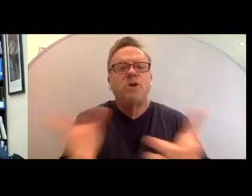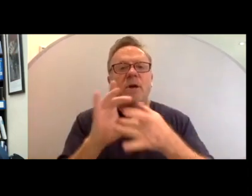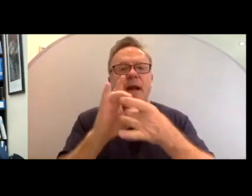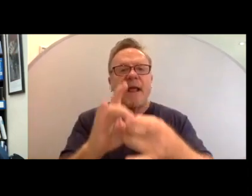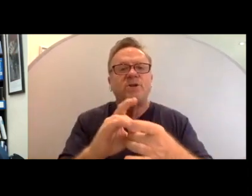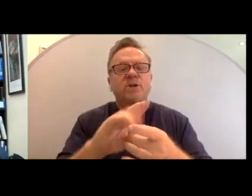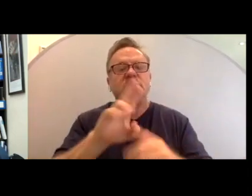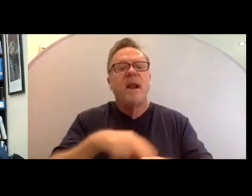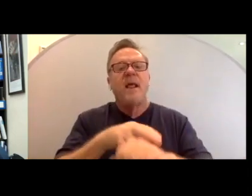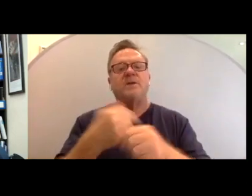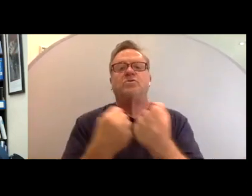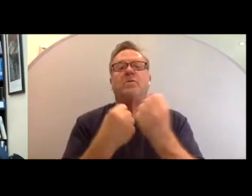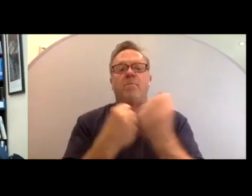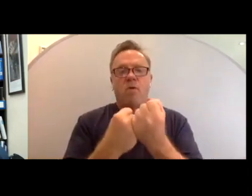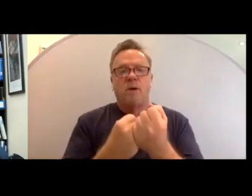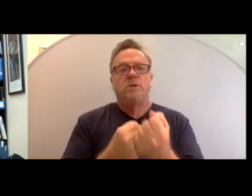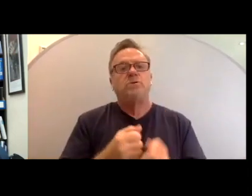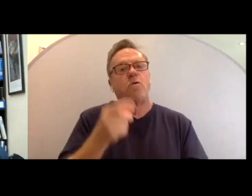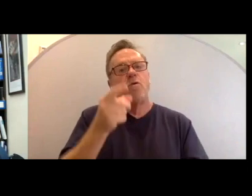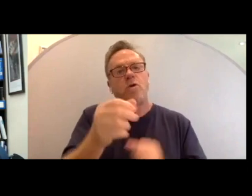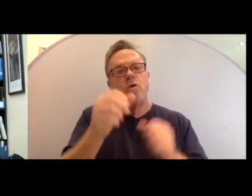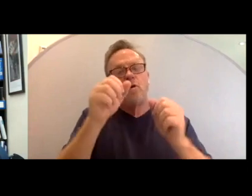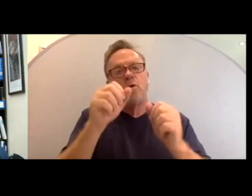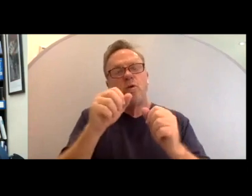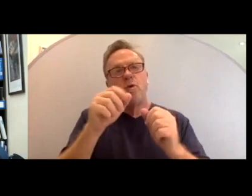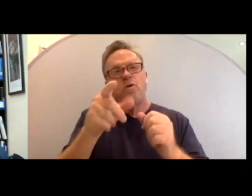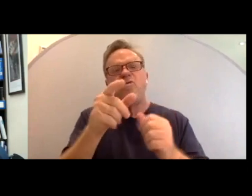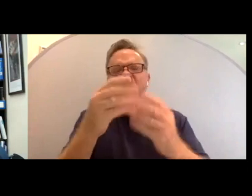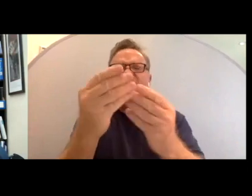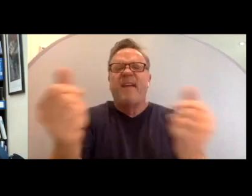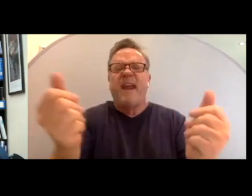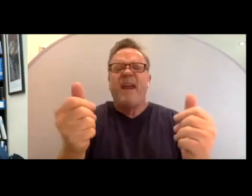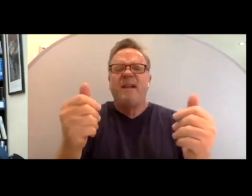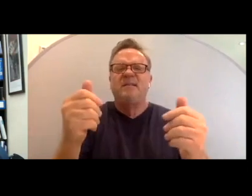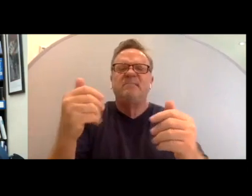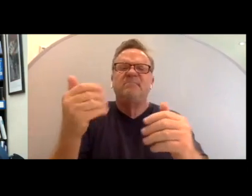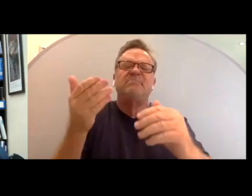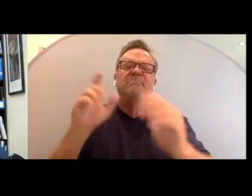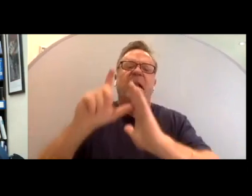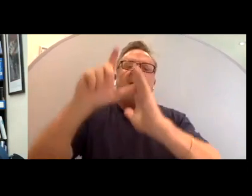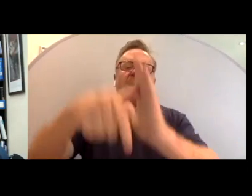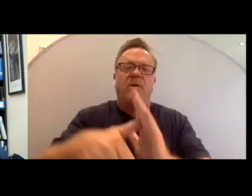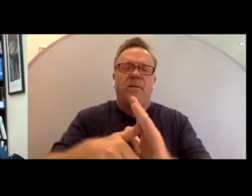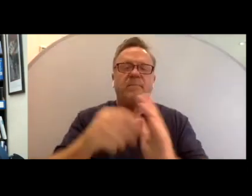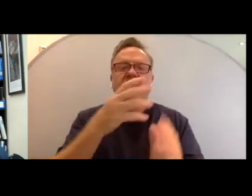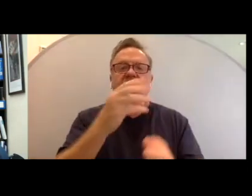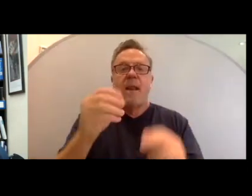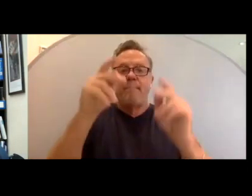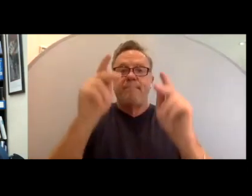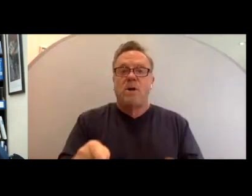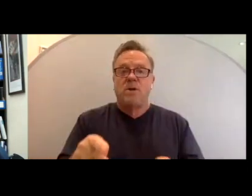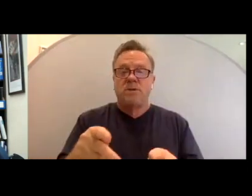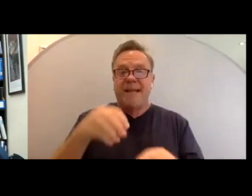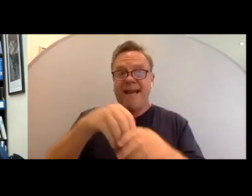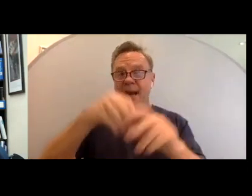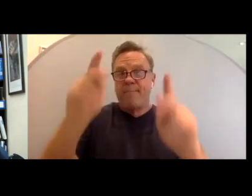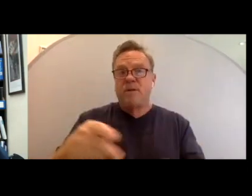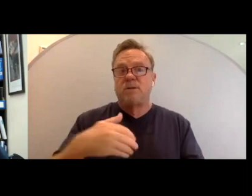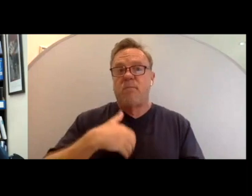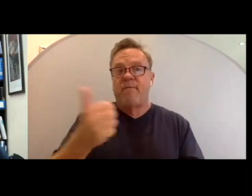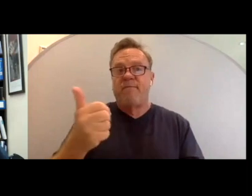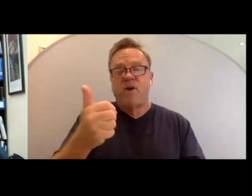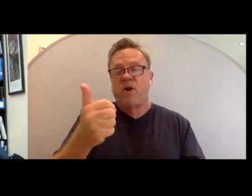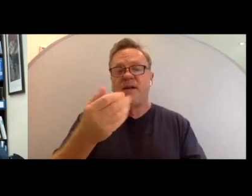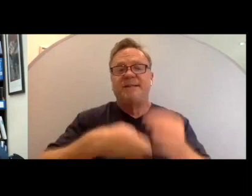natural supports so that your presence can fade over time. And if the person is preferred, an in-person is preferred over